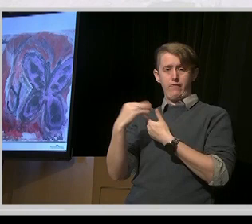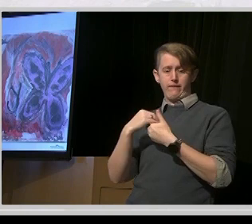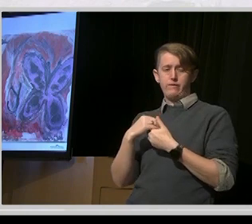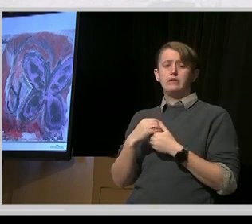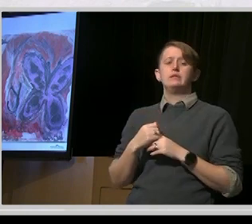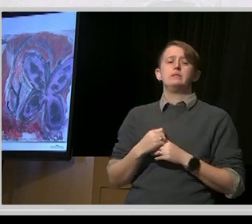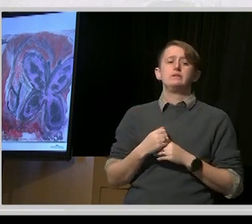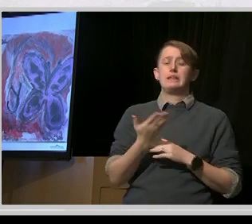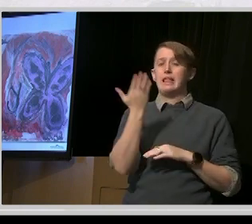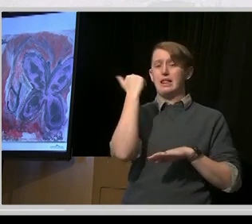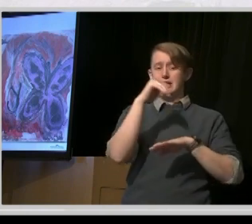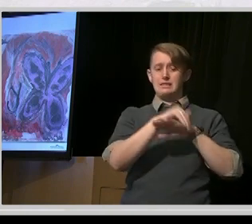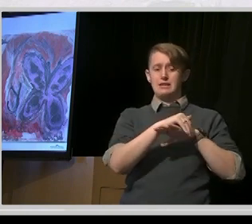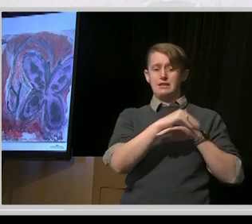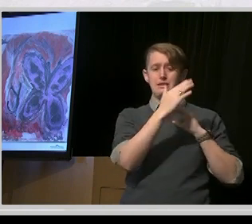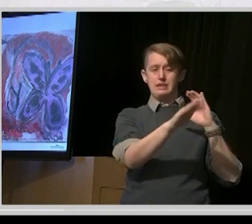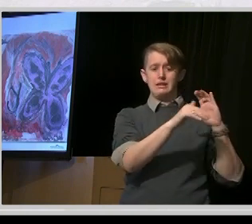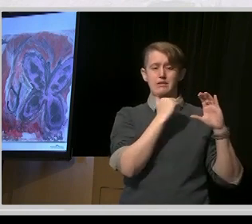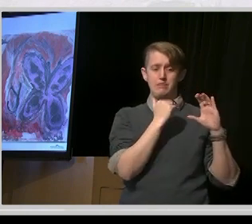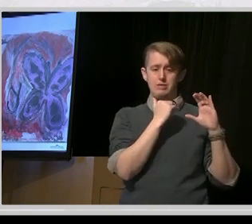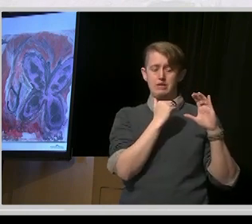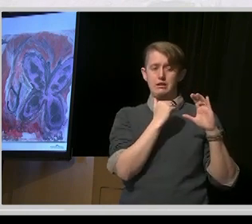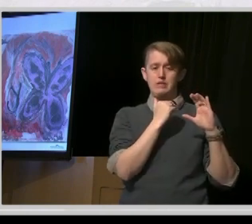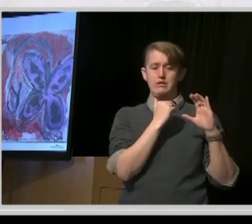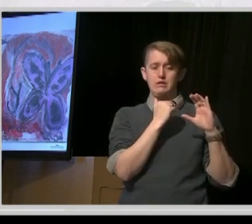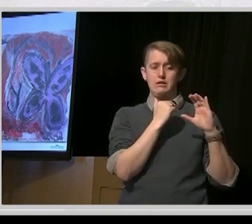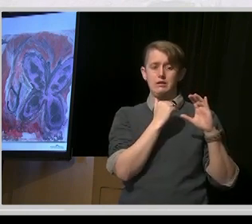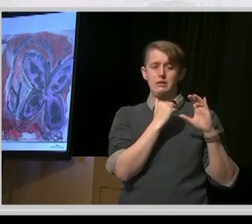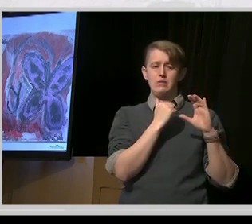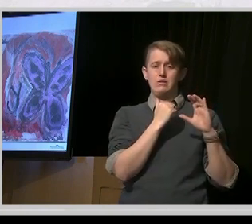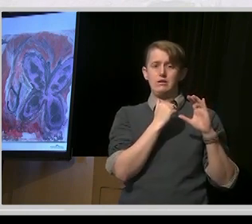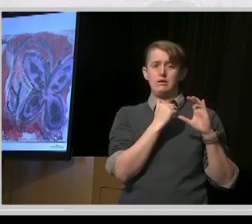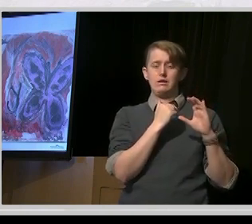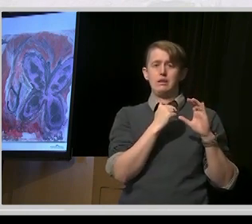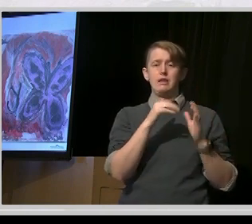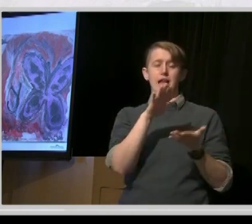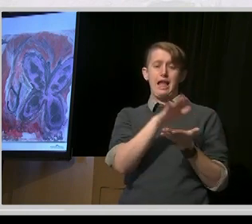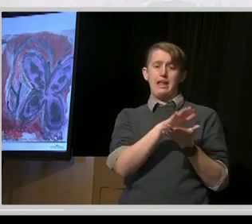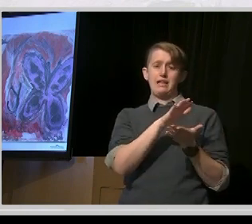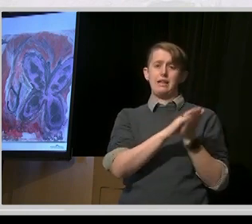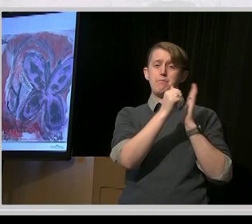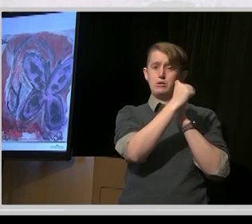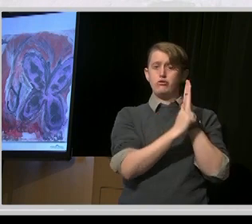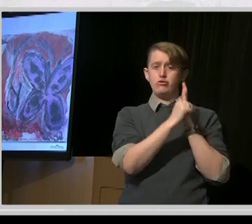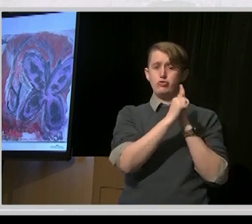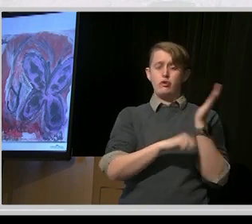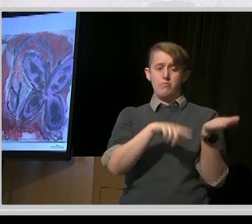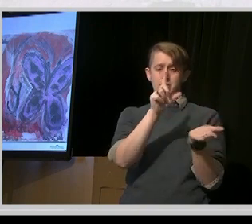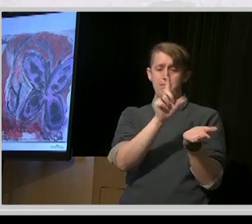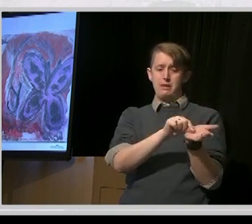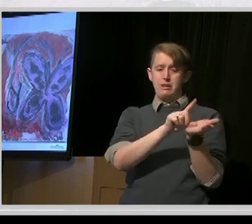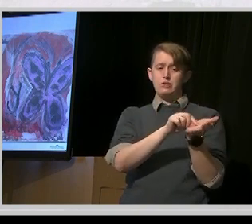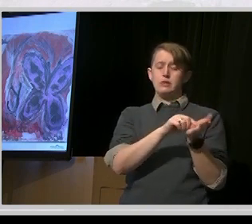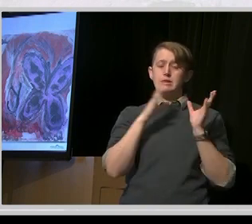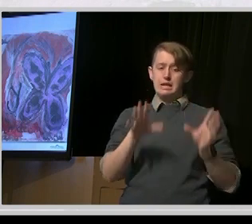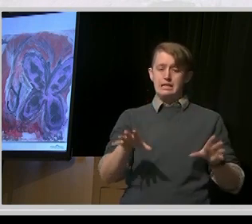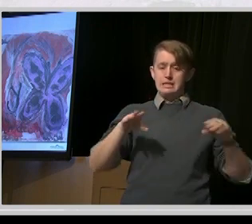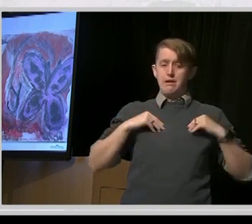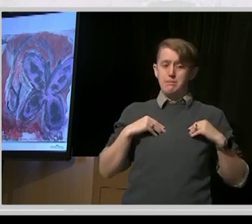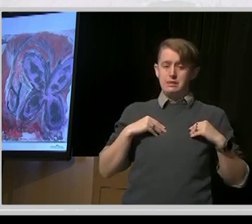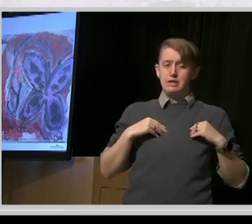academic journal publication has been accepted. And John is one of the authors on that.